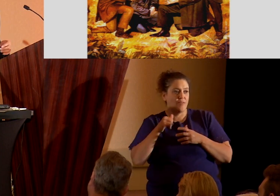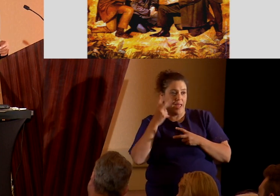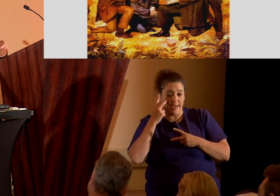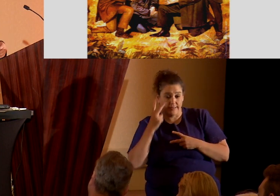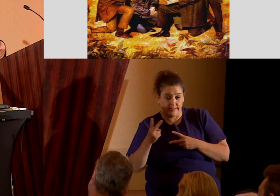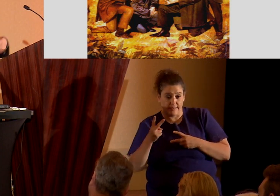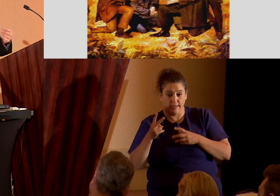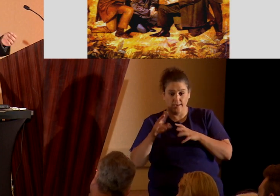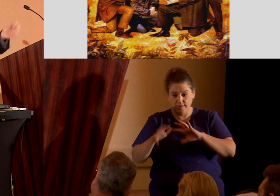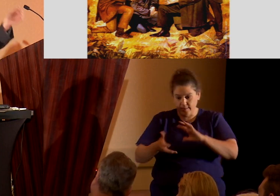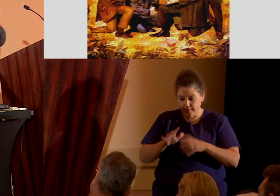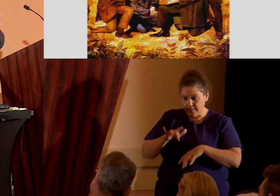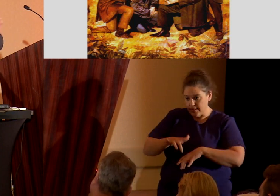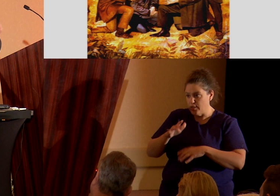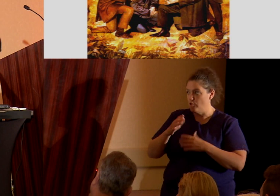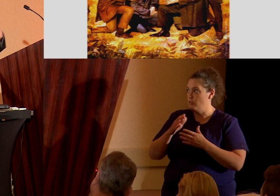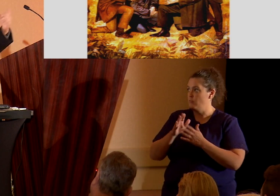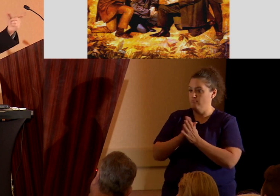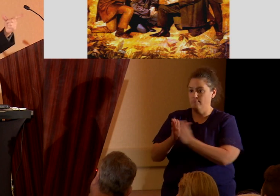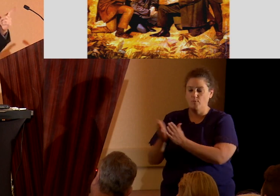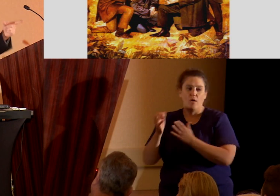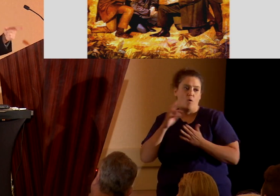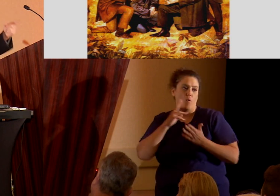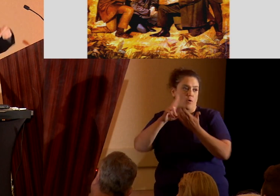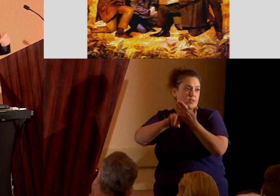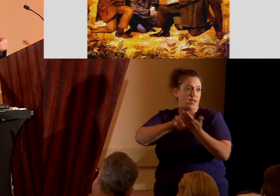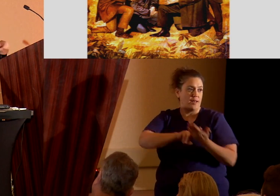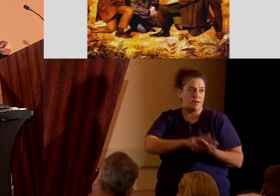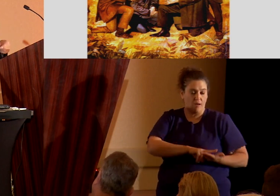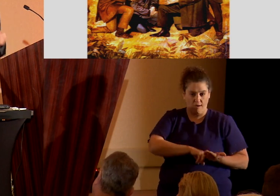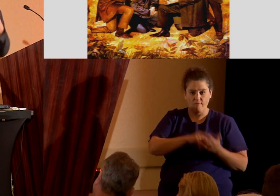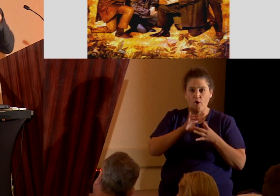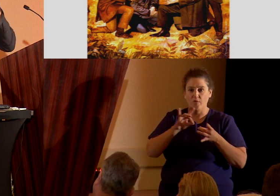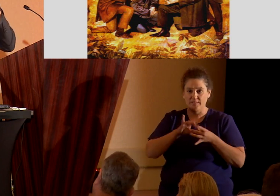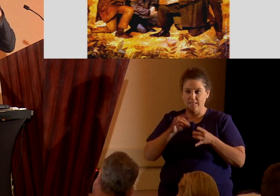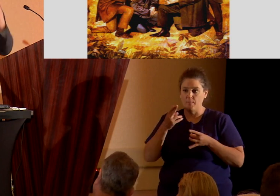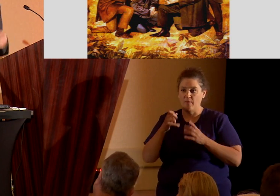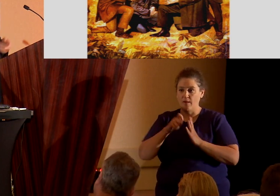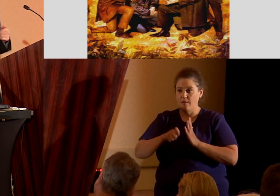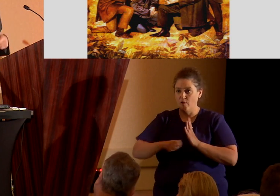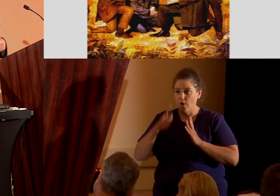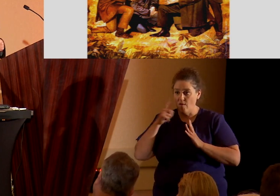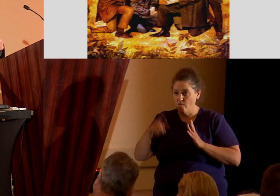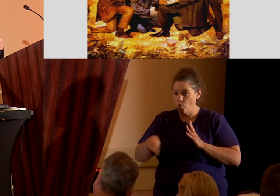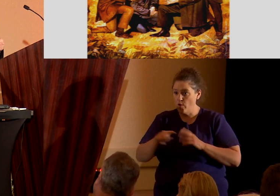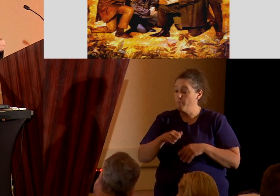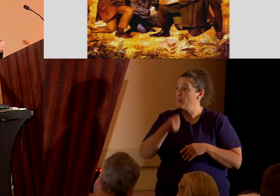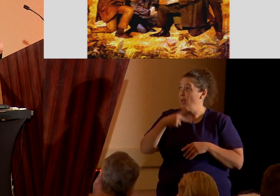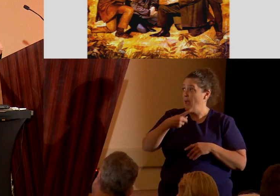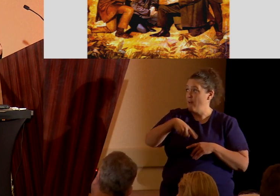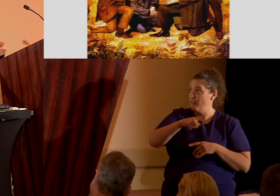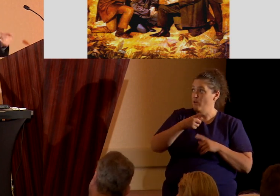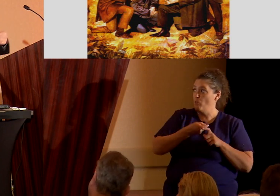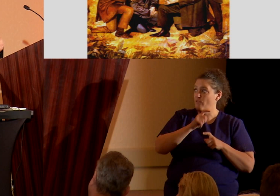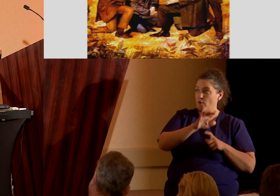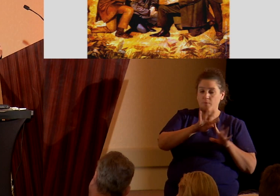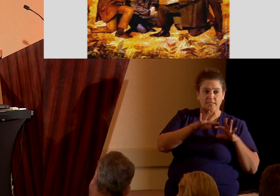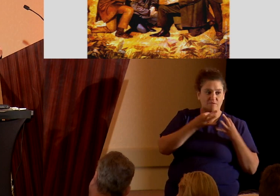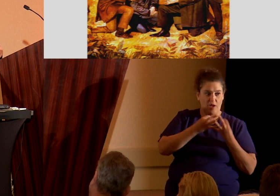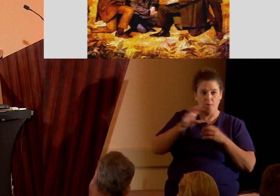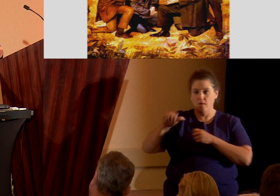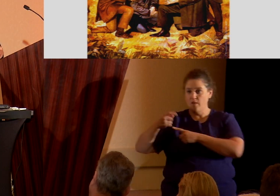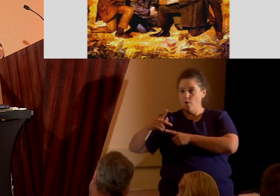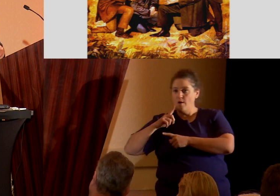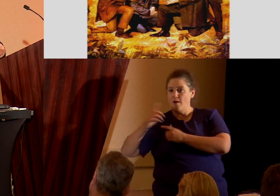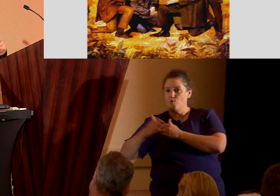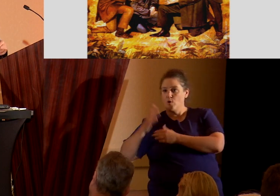their strange inscriptions, or at least signed off on the statement that he filled out for them. Half of these guys were from his own family, and the other half were